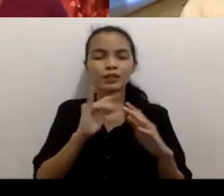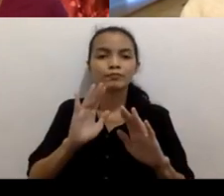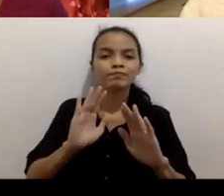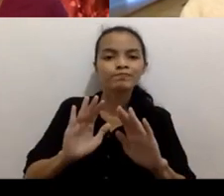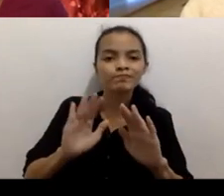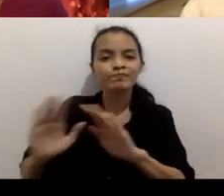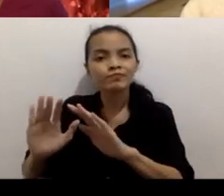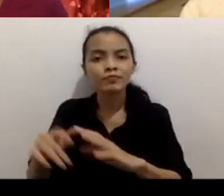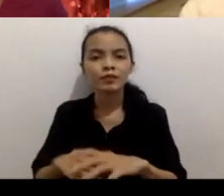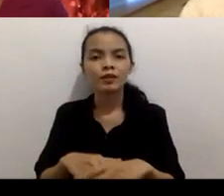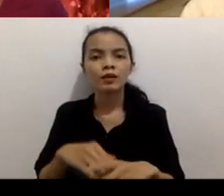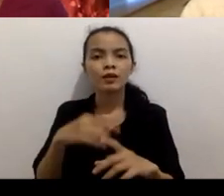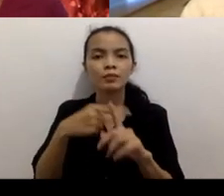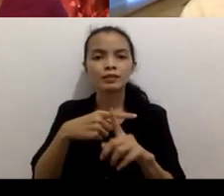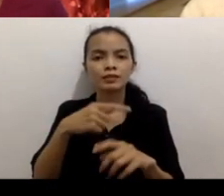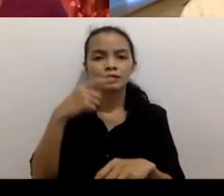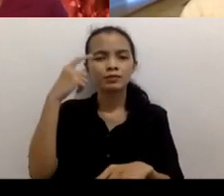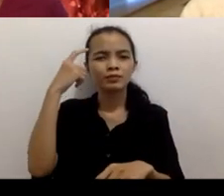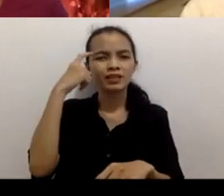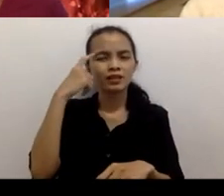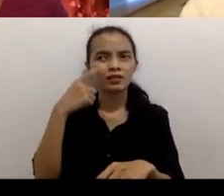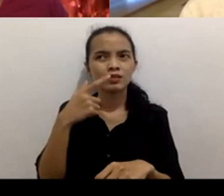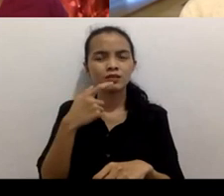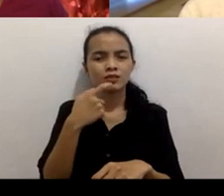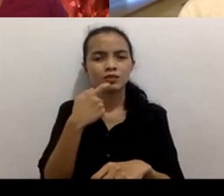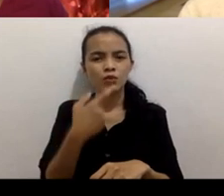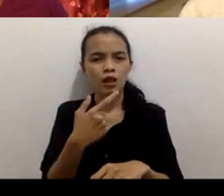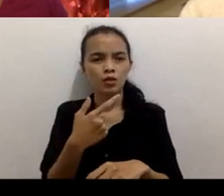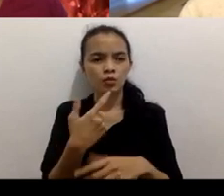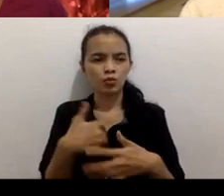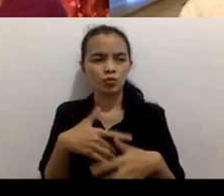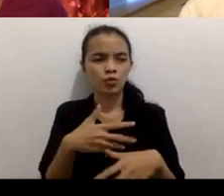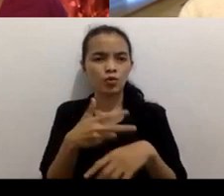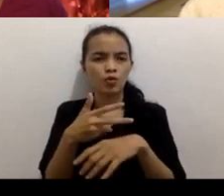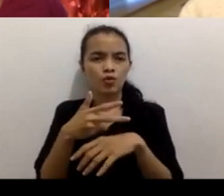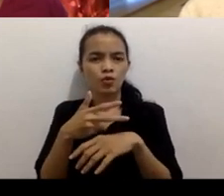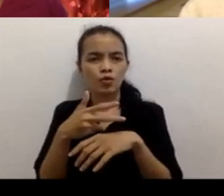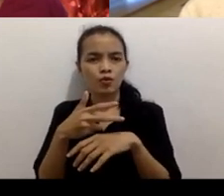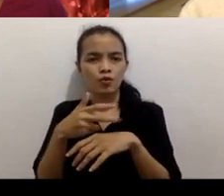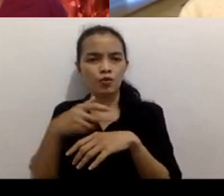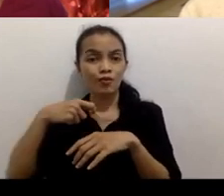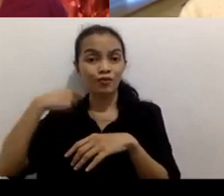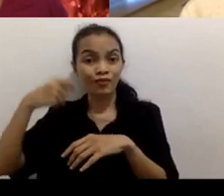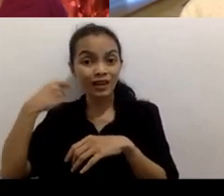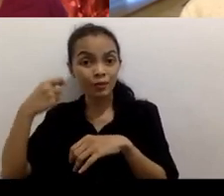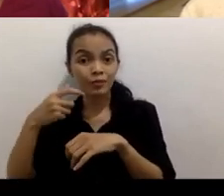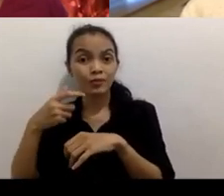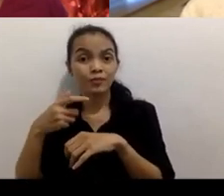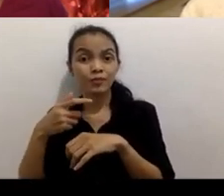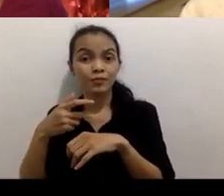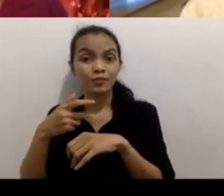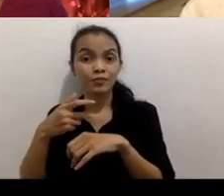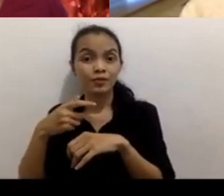thinking about how precious how unique how emotional the footage uh from my co